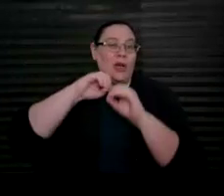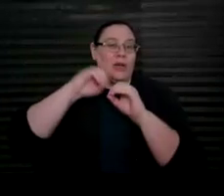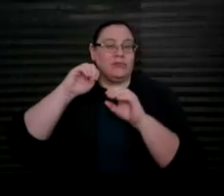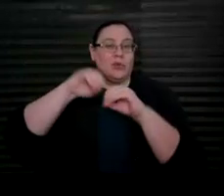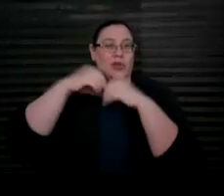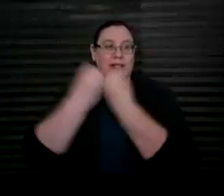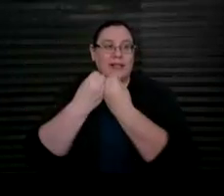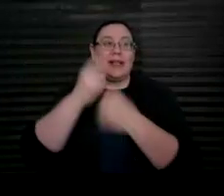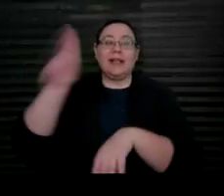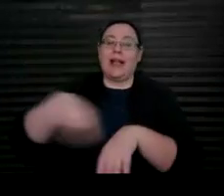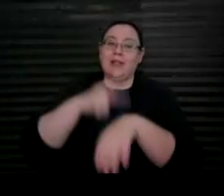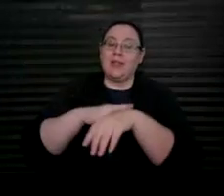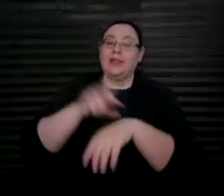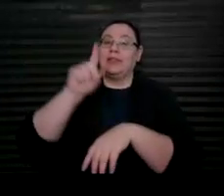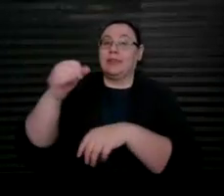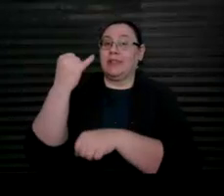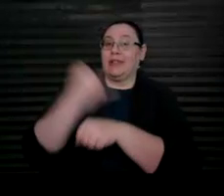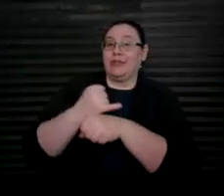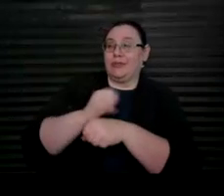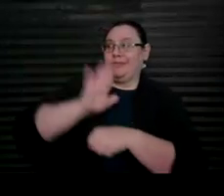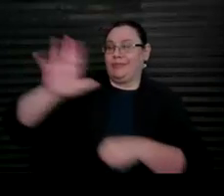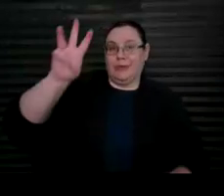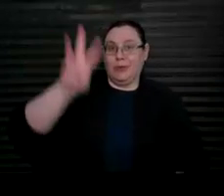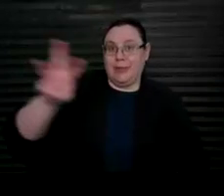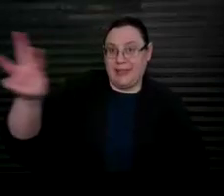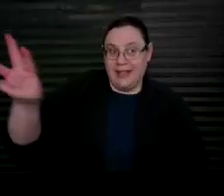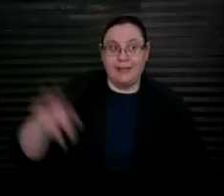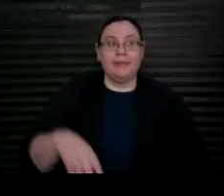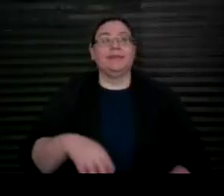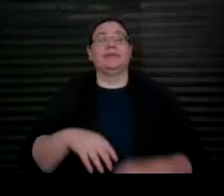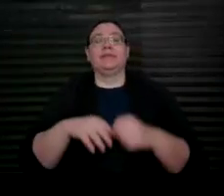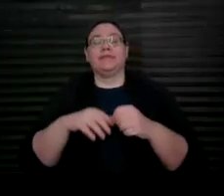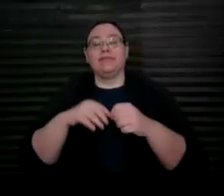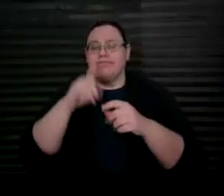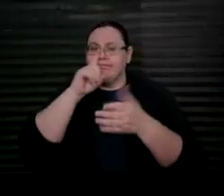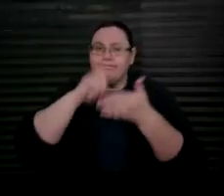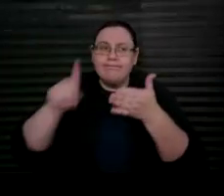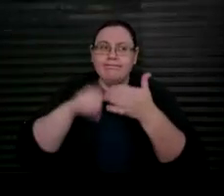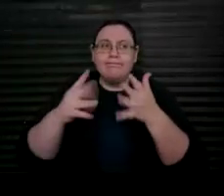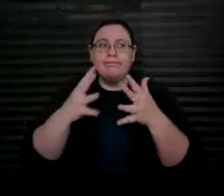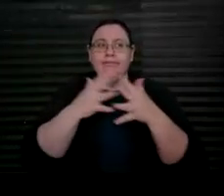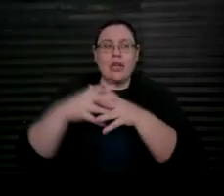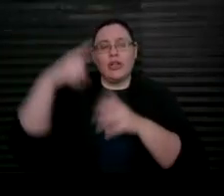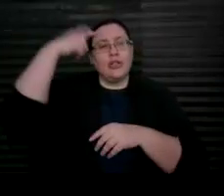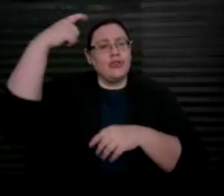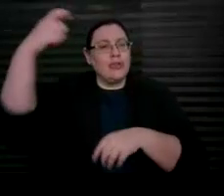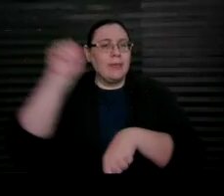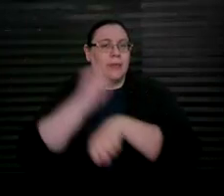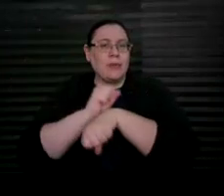Institute's website. You can explore the American Dream Employment Network,